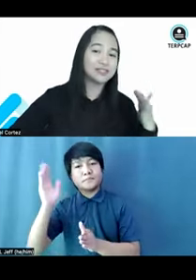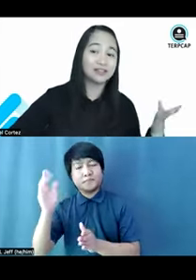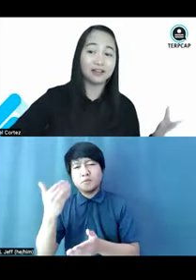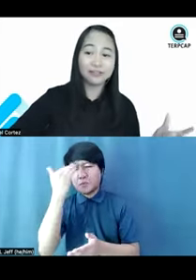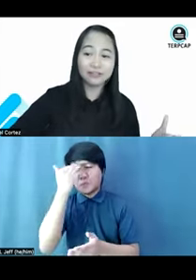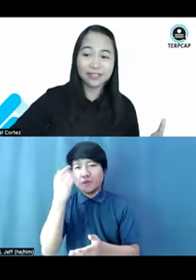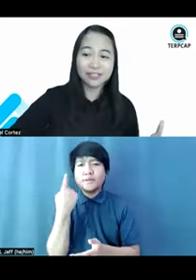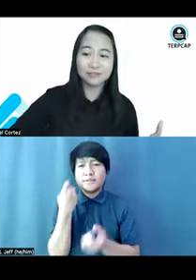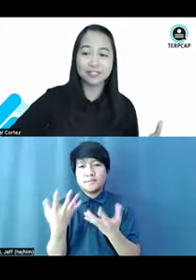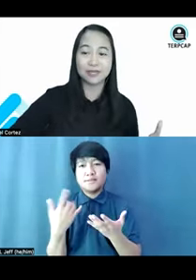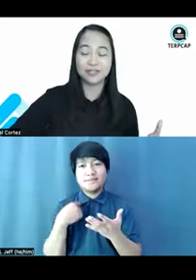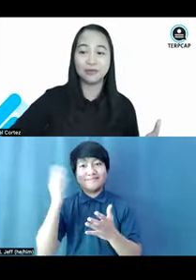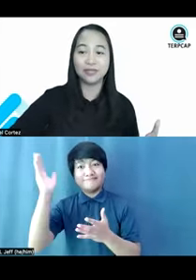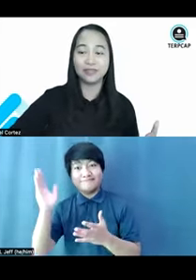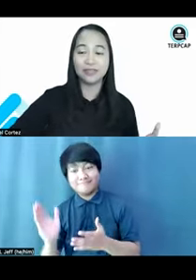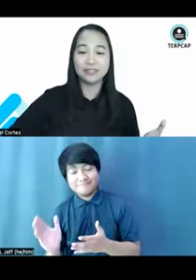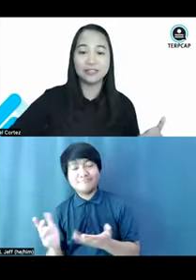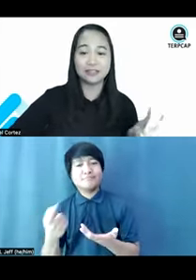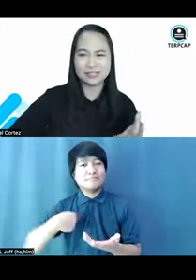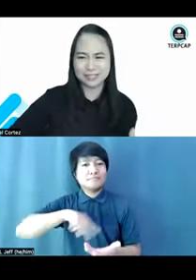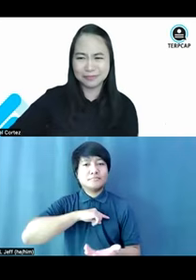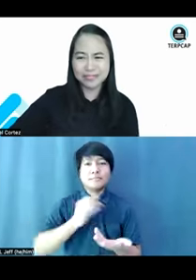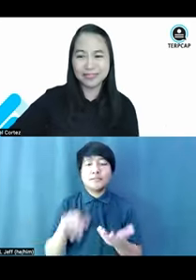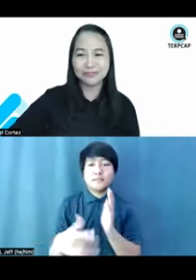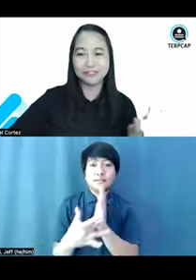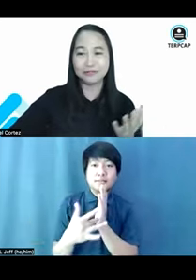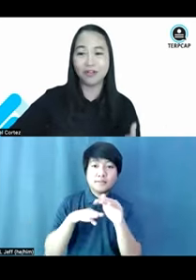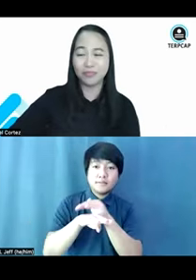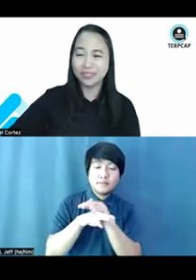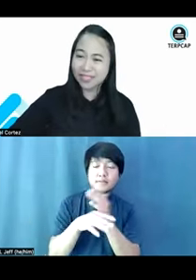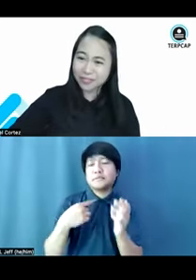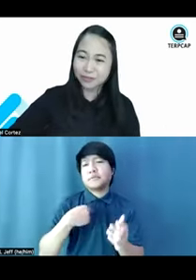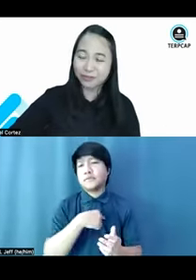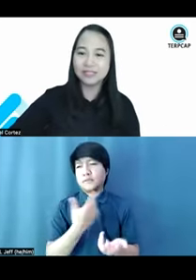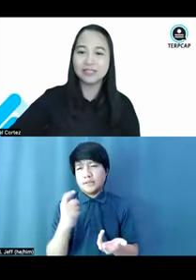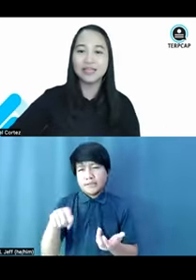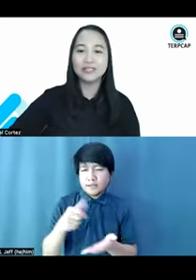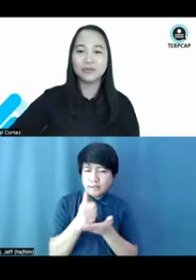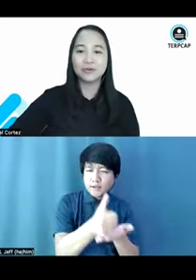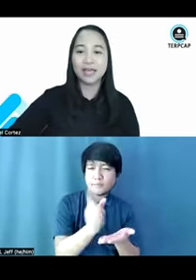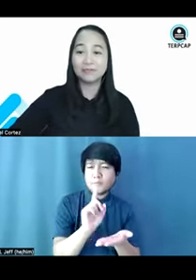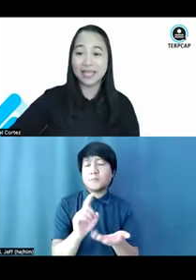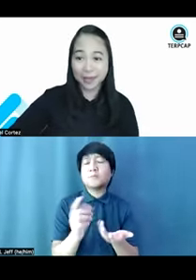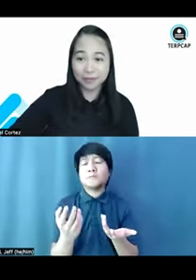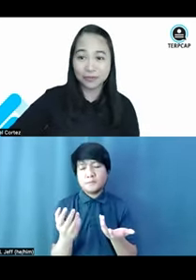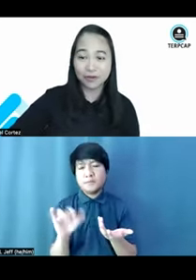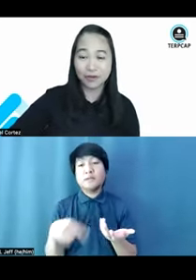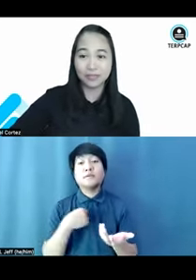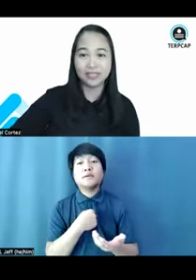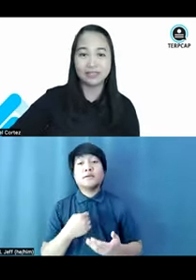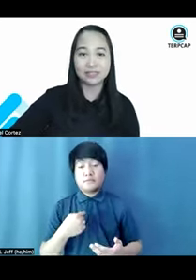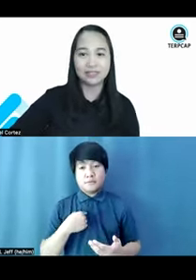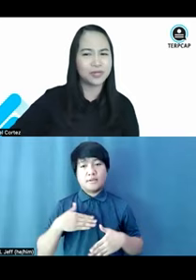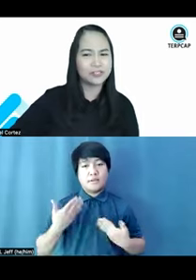we discussed a lot of things, most especially with digital accessibility, reasonable accommodations. So I'd be happy to